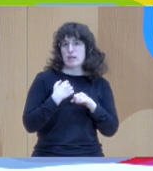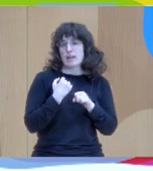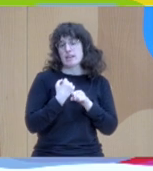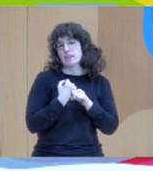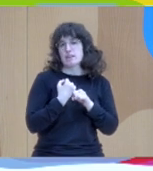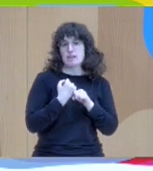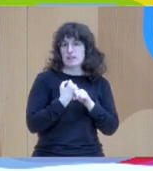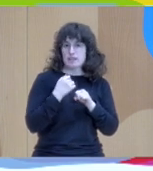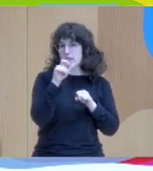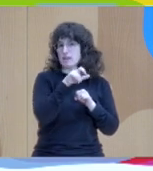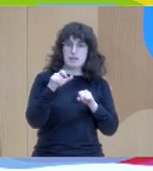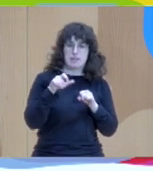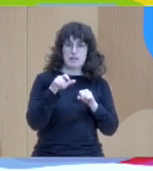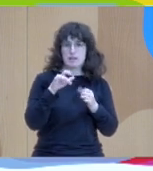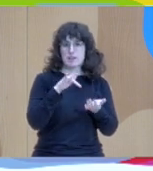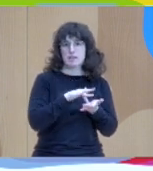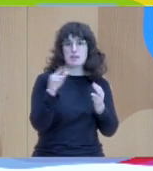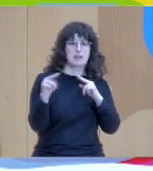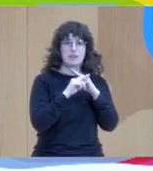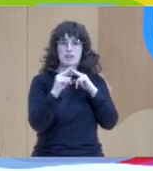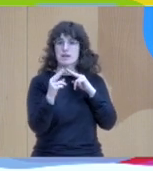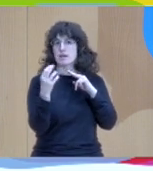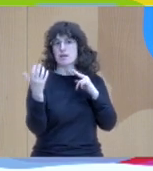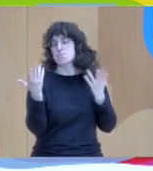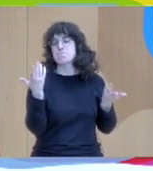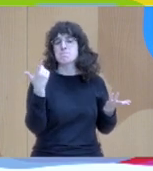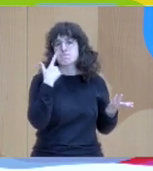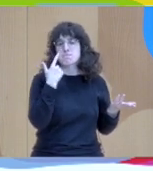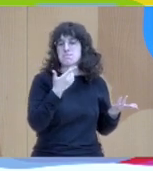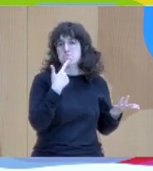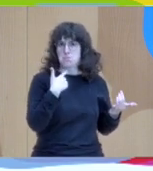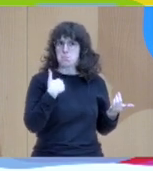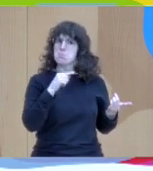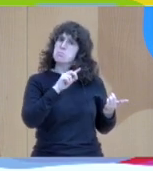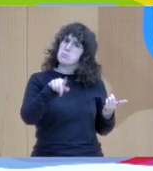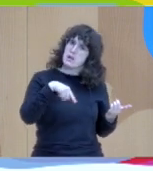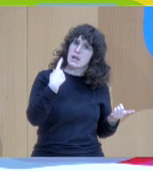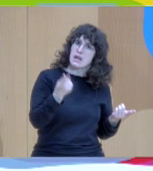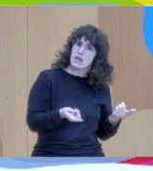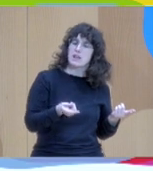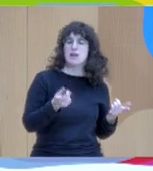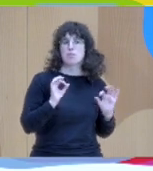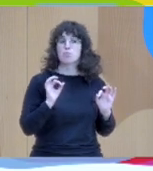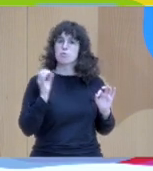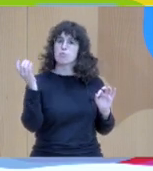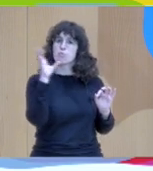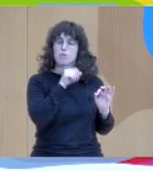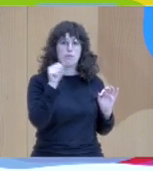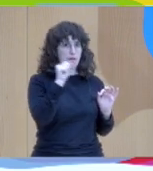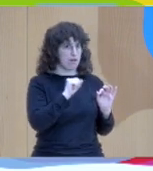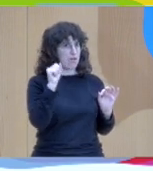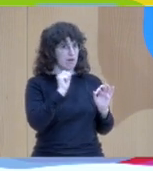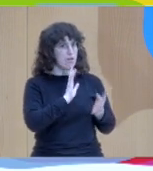It worked very well. It was, it worked like an angel. They got ideas,